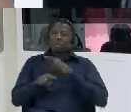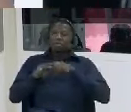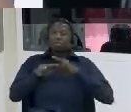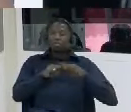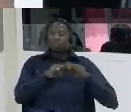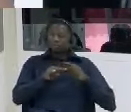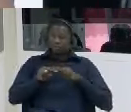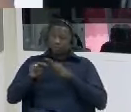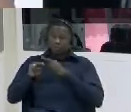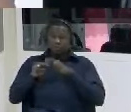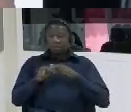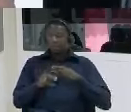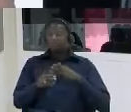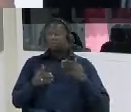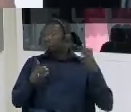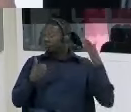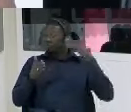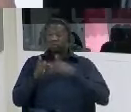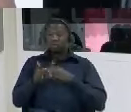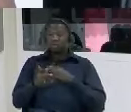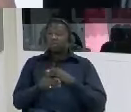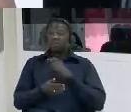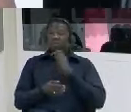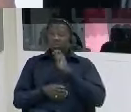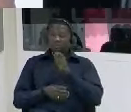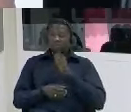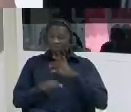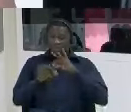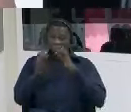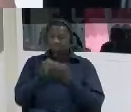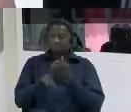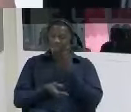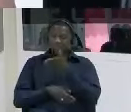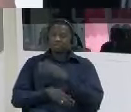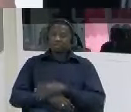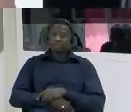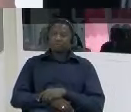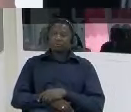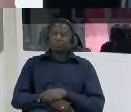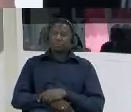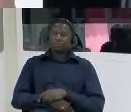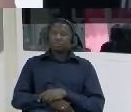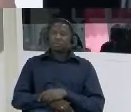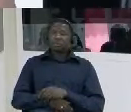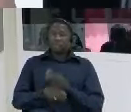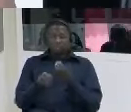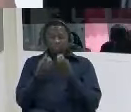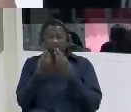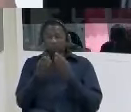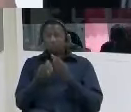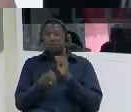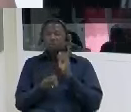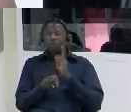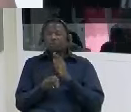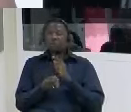the investigation and can you tell us what your interactions was with the panel on that day